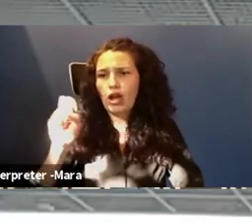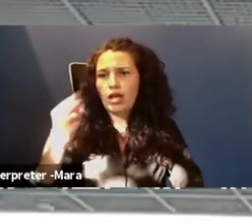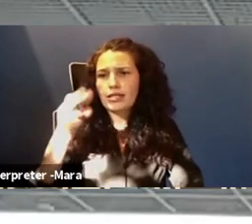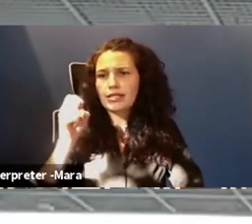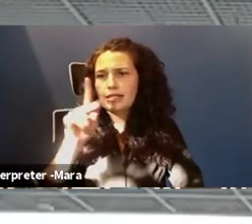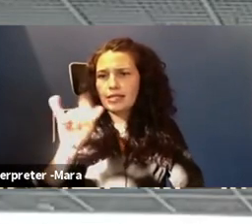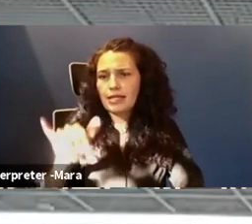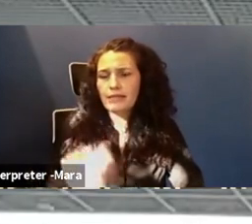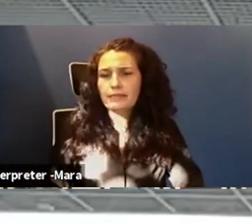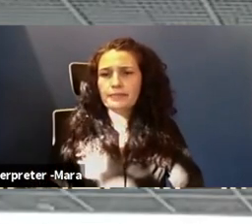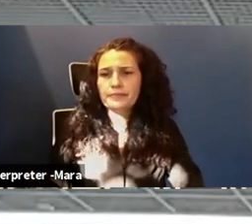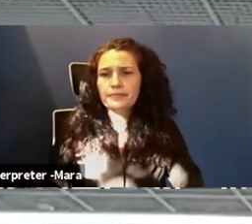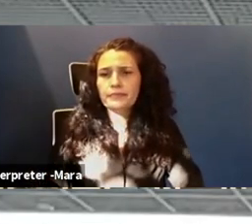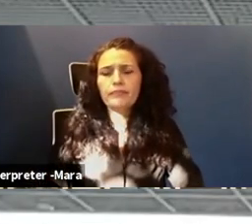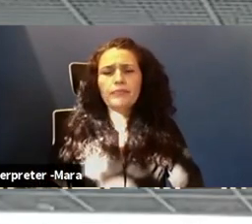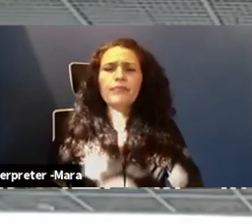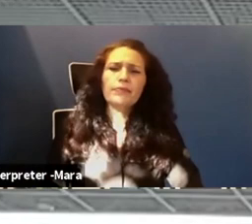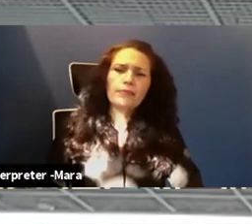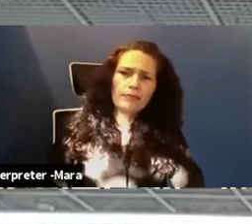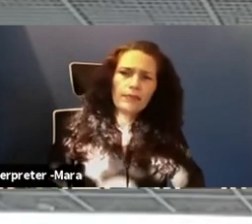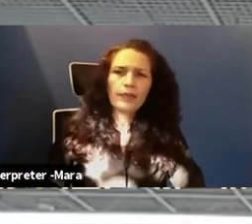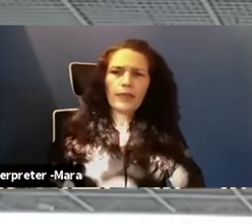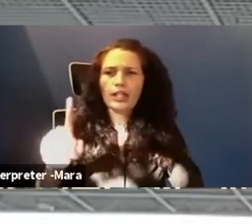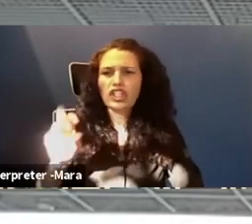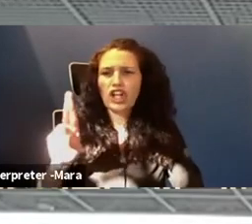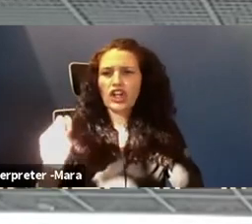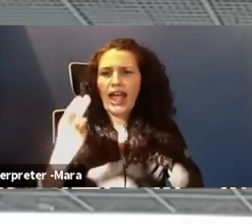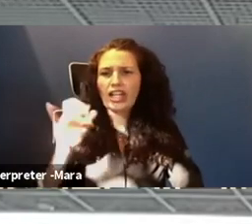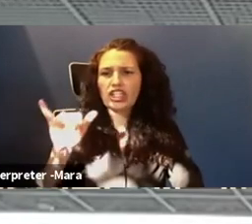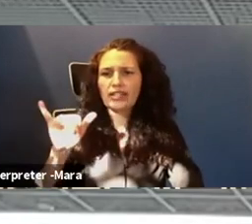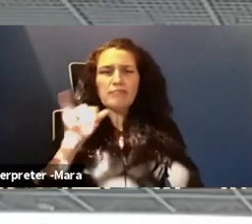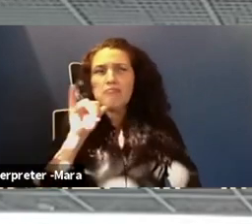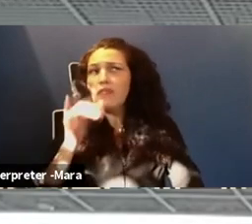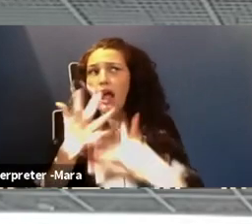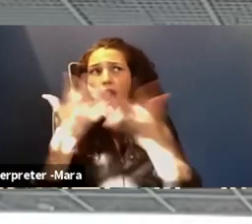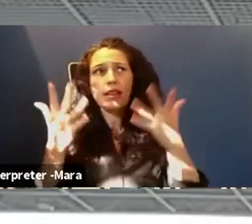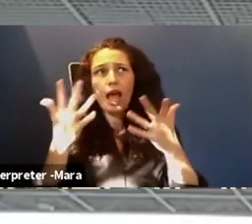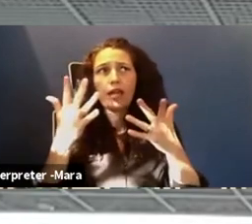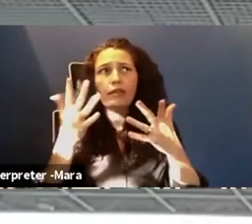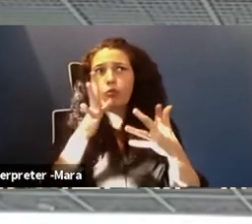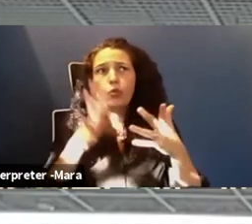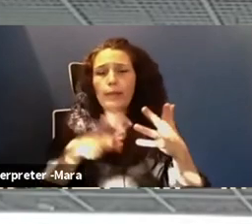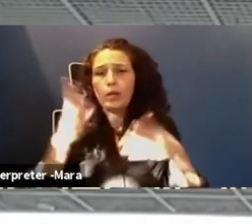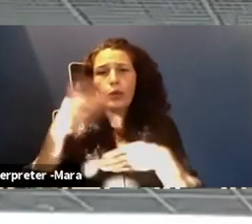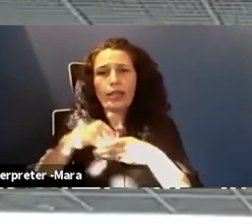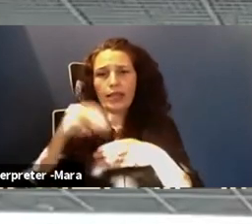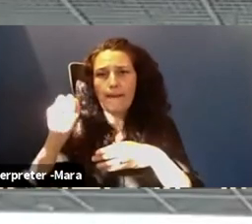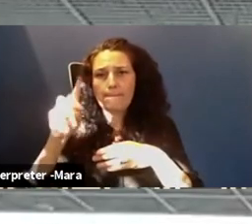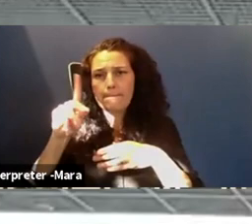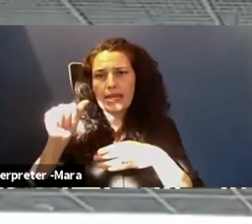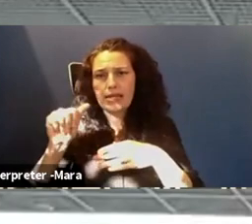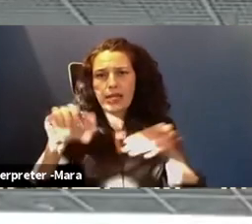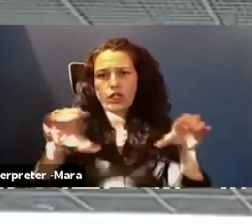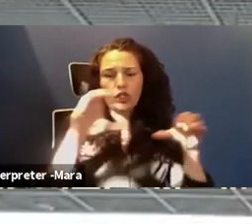There's not a lot of women in the media that are doing areas in my field of digital forensics